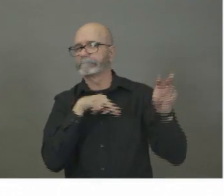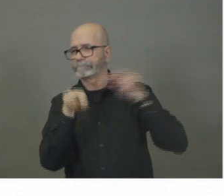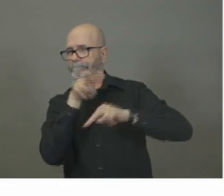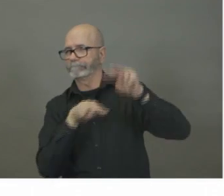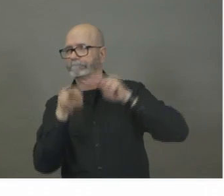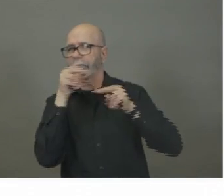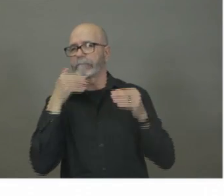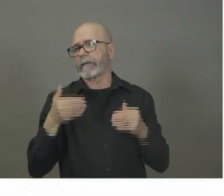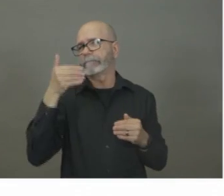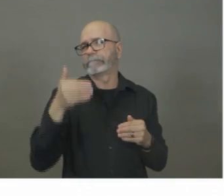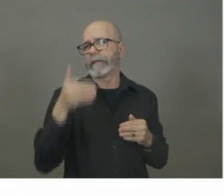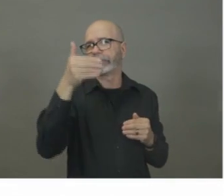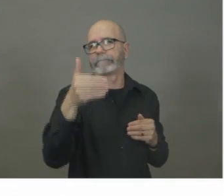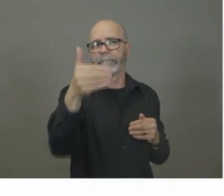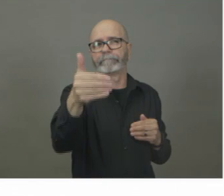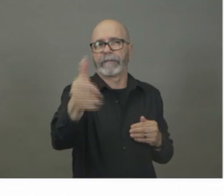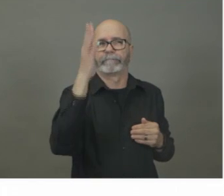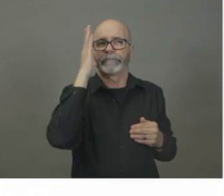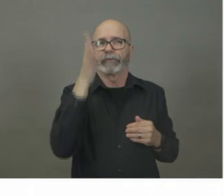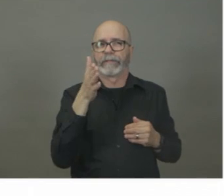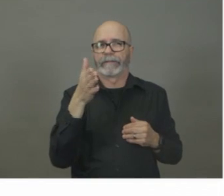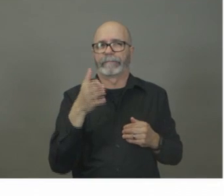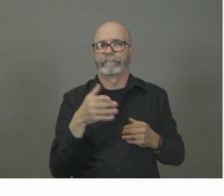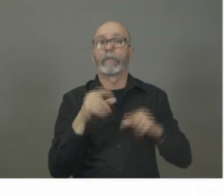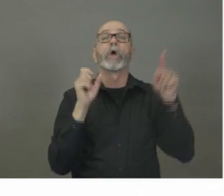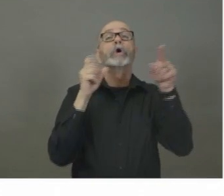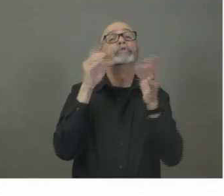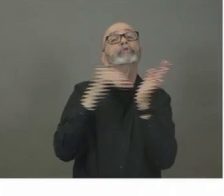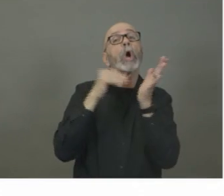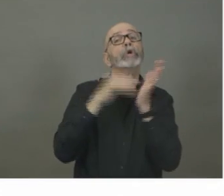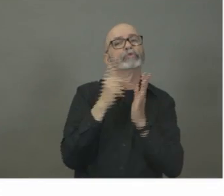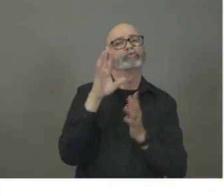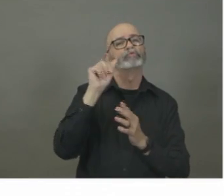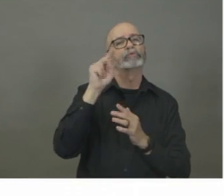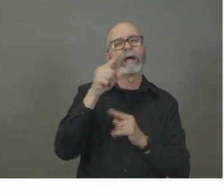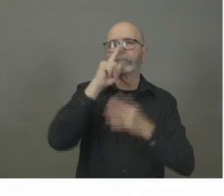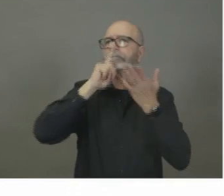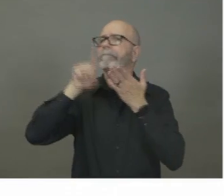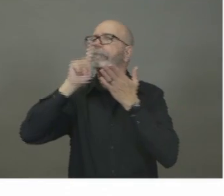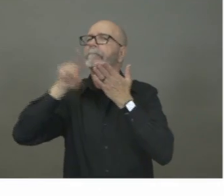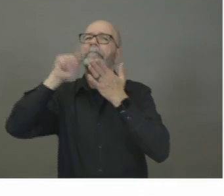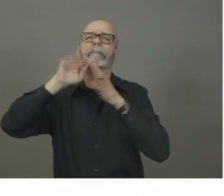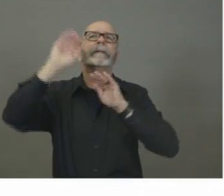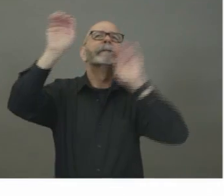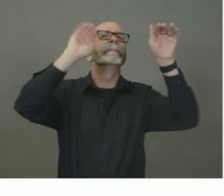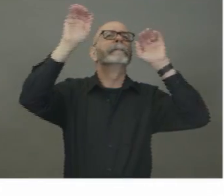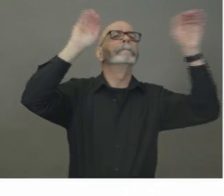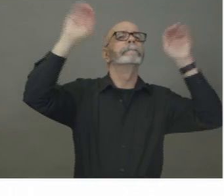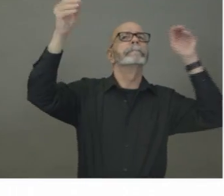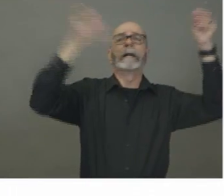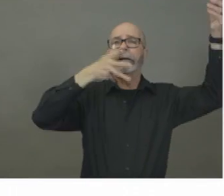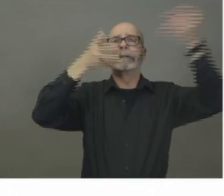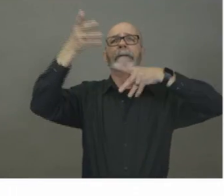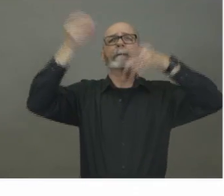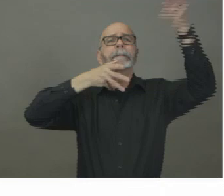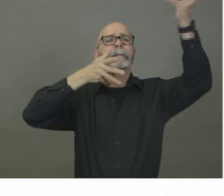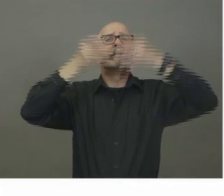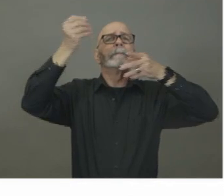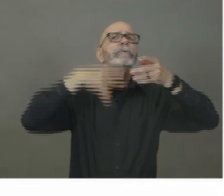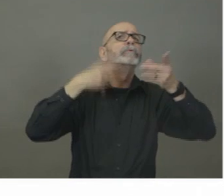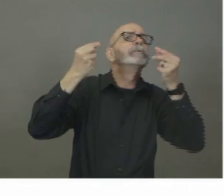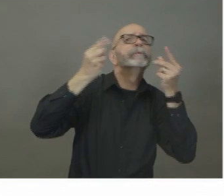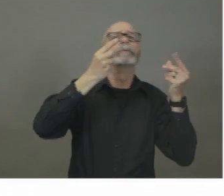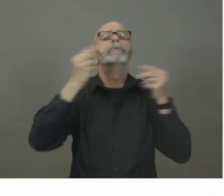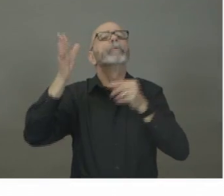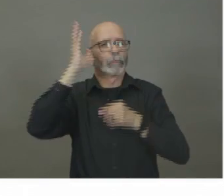have been doing daily calls with their colleagues across the country. And we will be looking for best practices. But we will